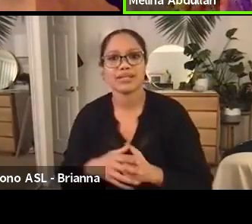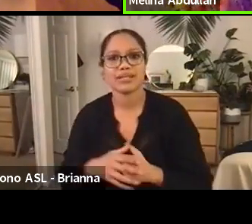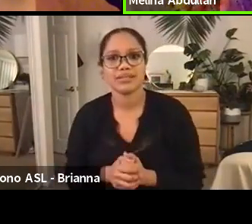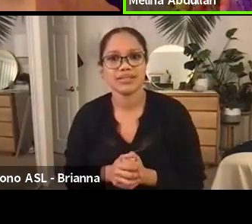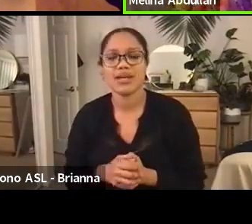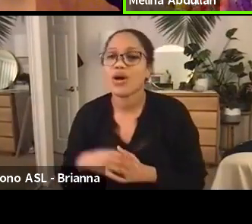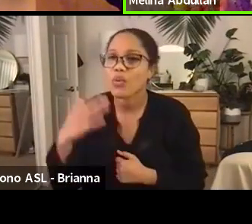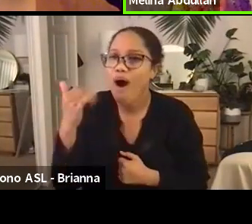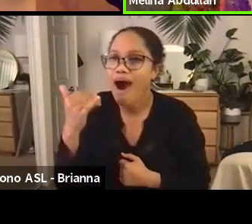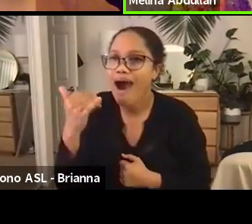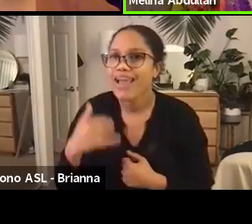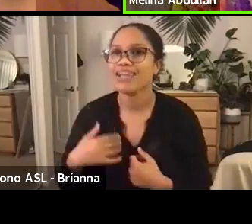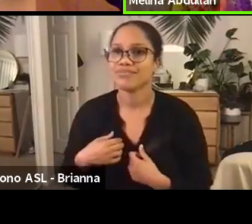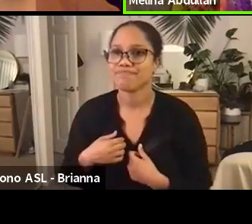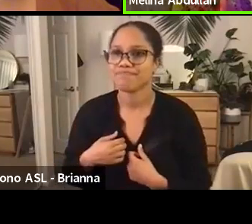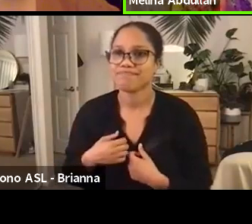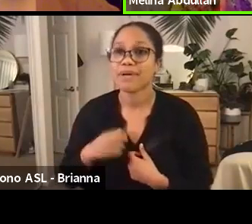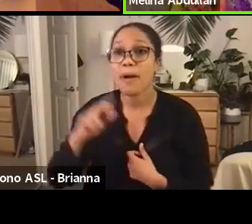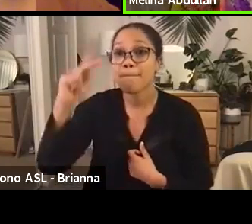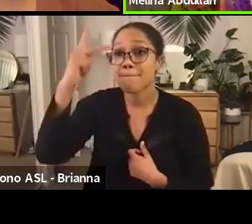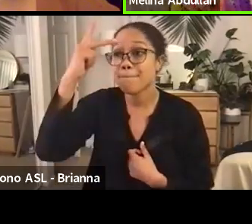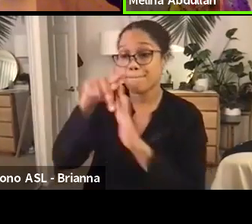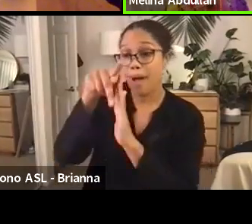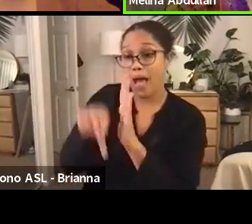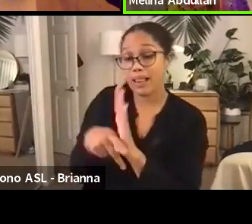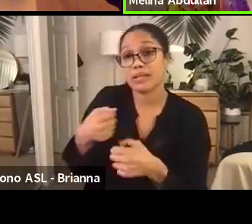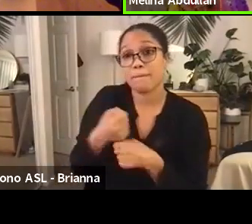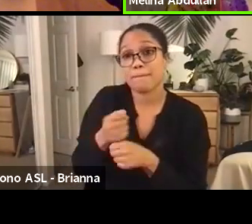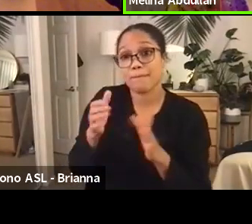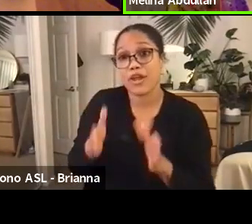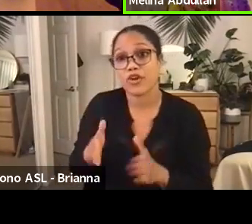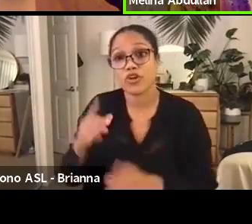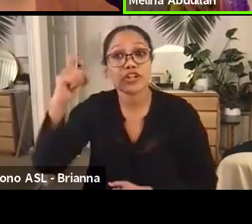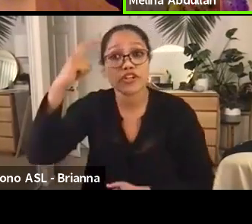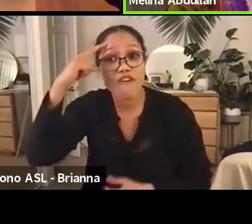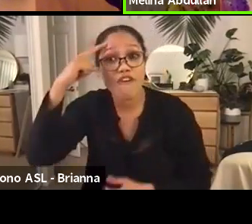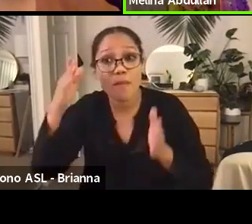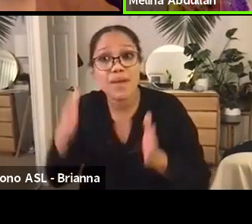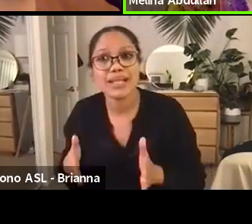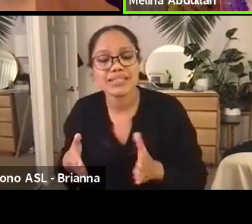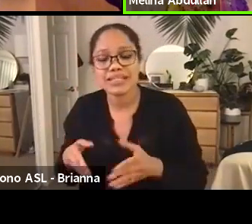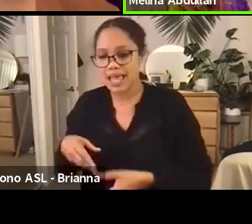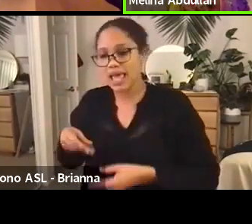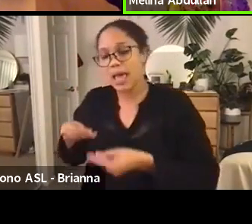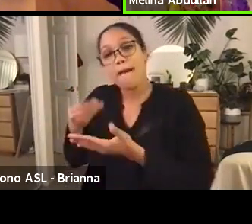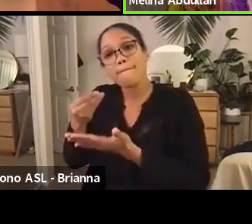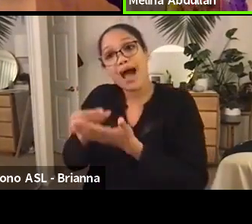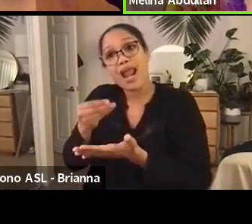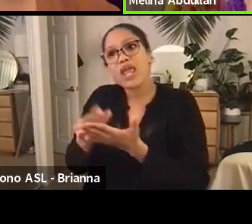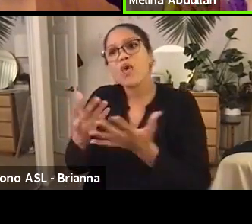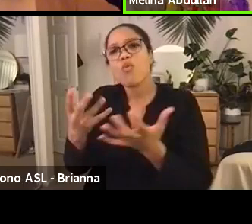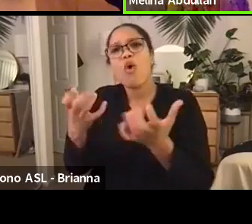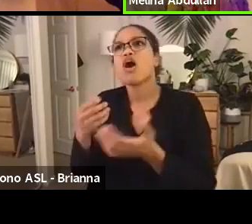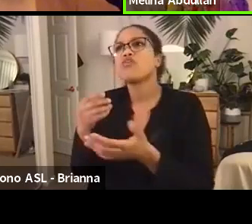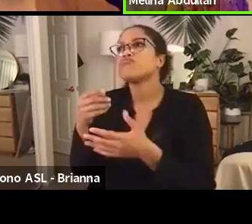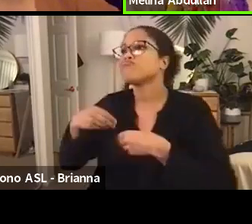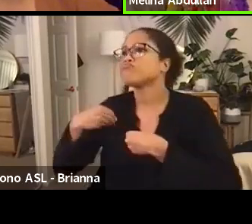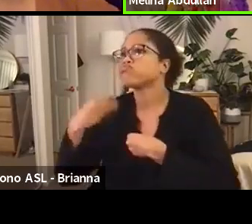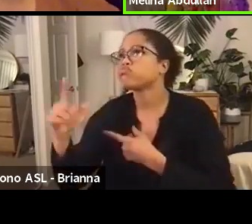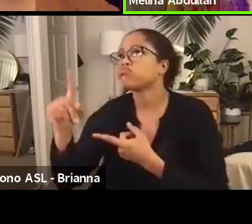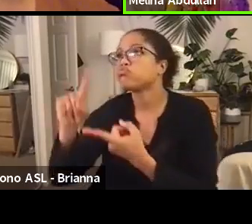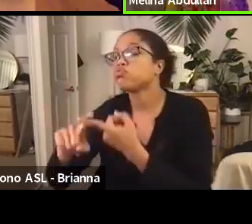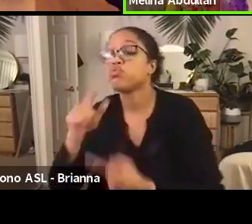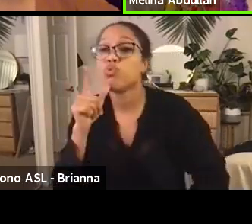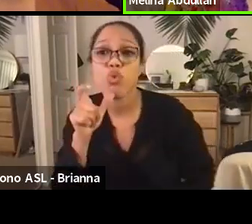choice being made by policymakers to spend on police prisons, jails, and propping